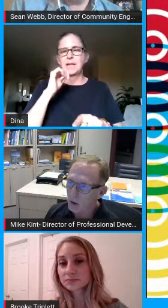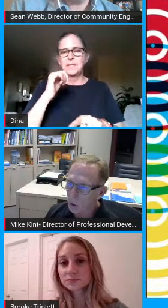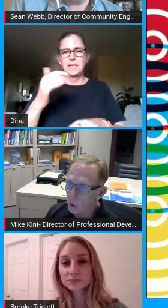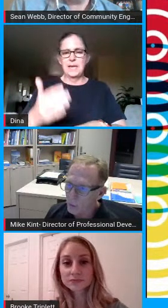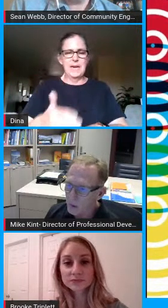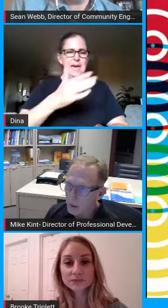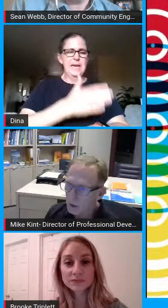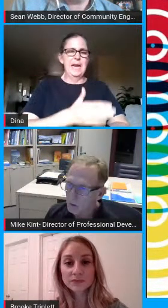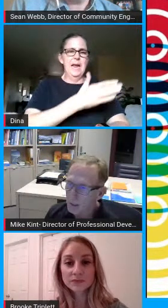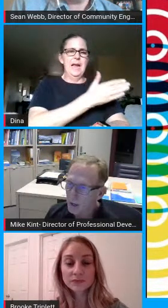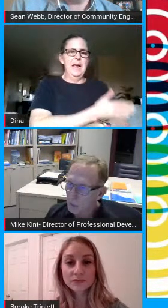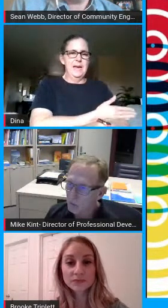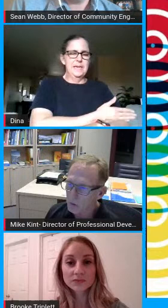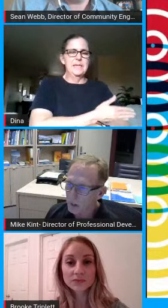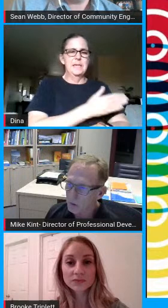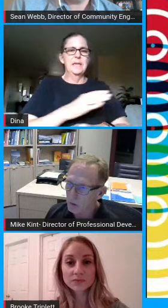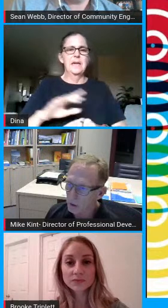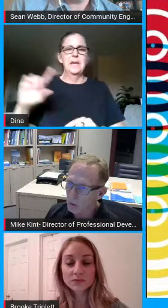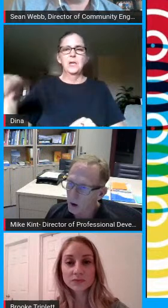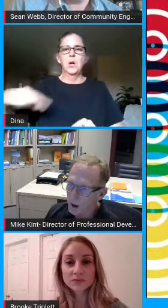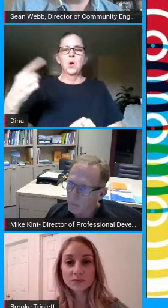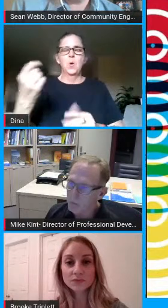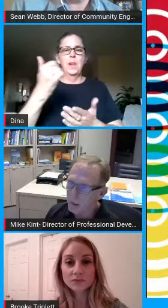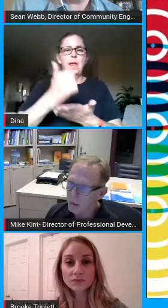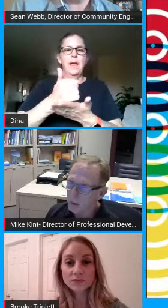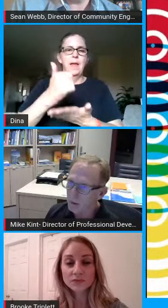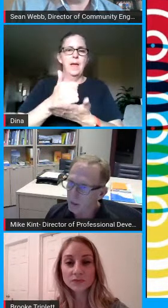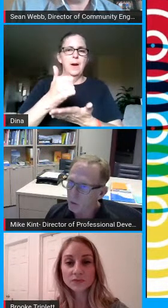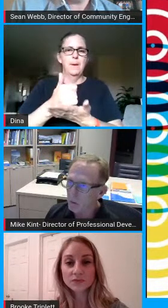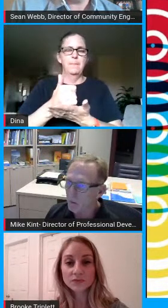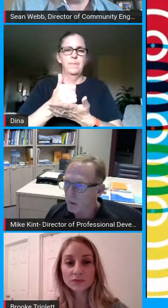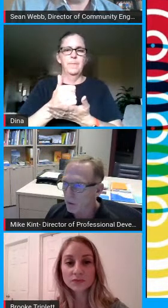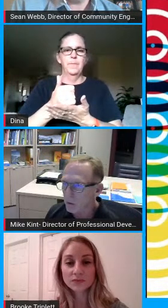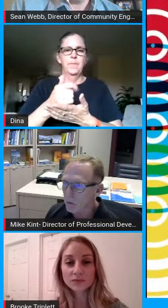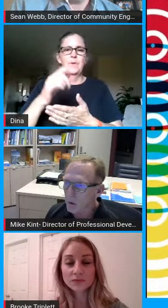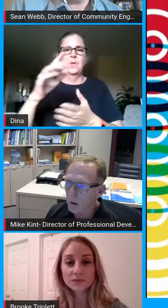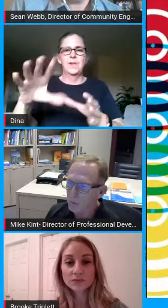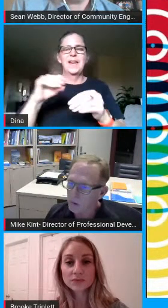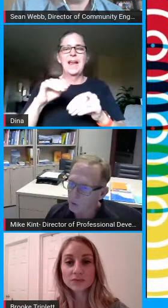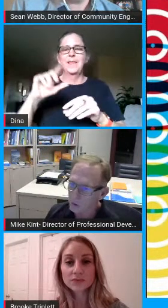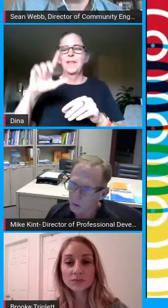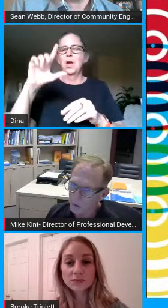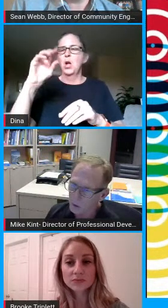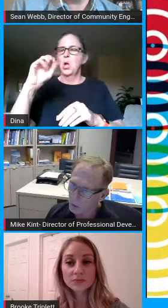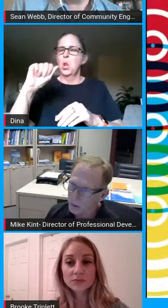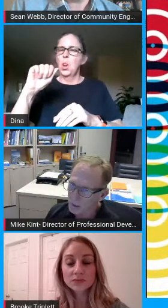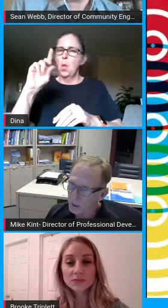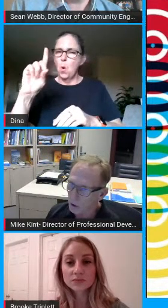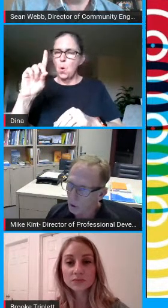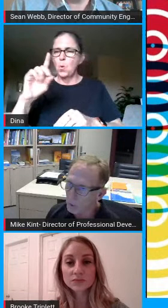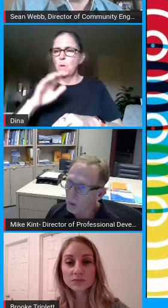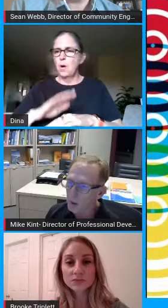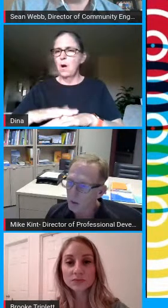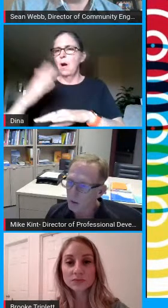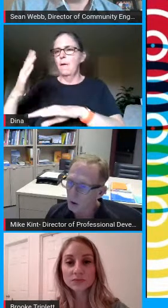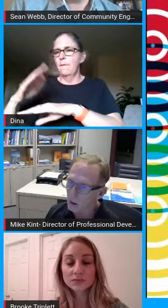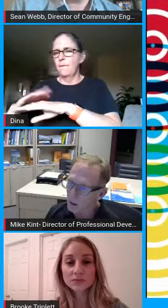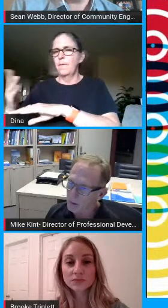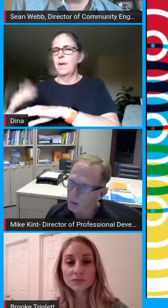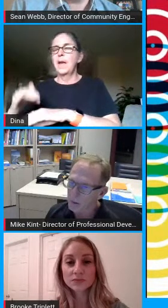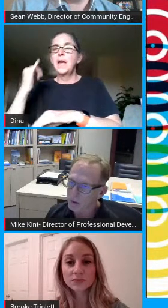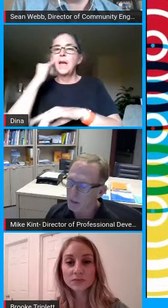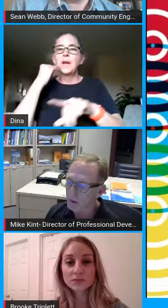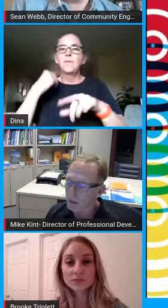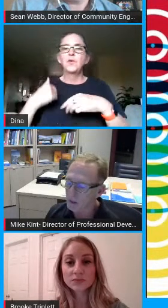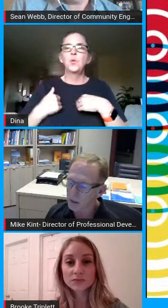that's at home it only helps to take the load off of the internet that so for instance if you have three students that are working at home they're